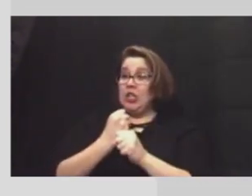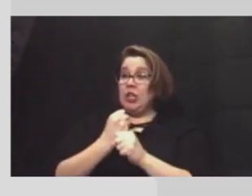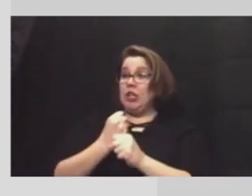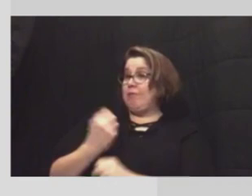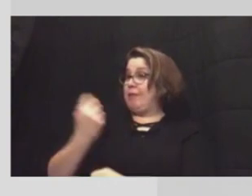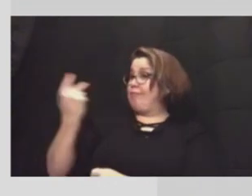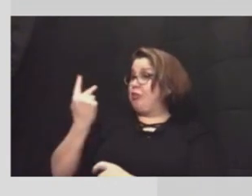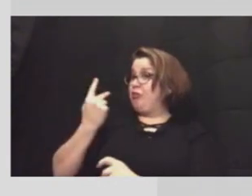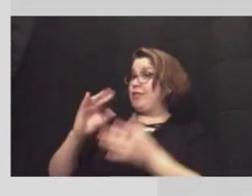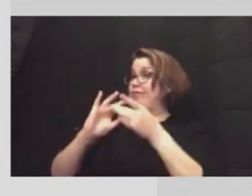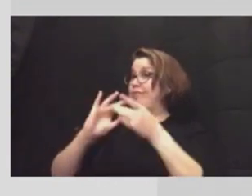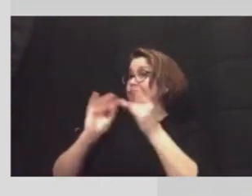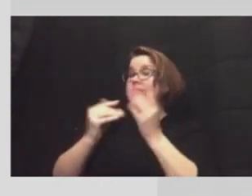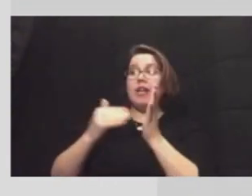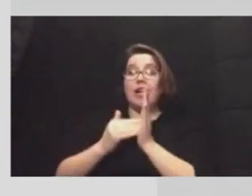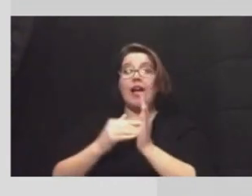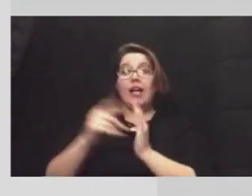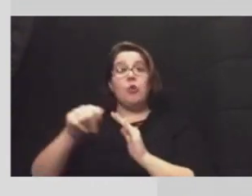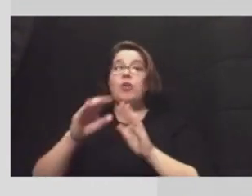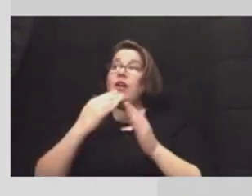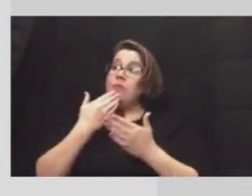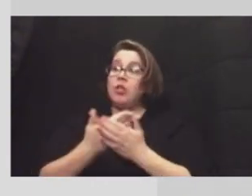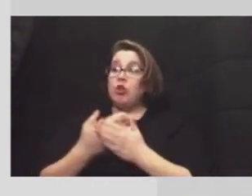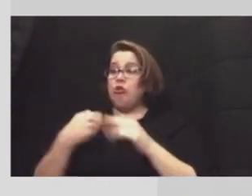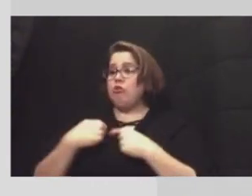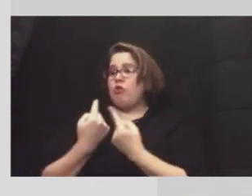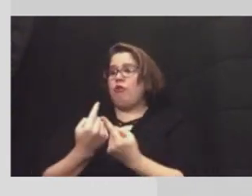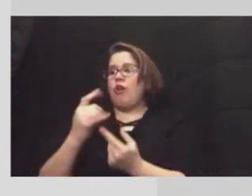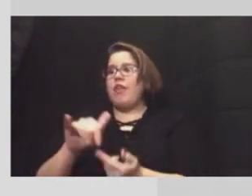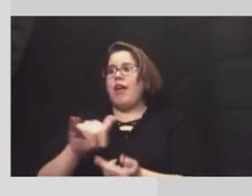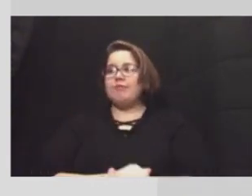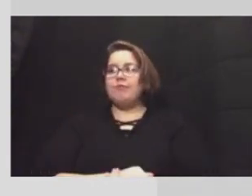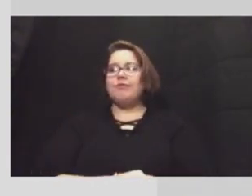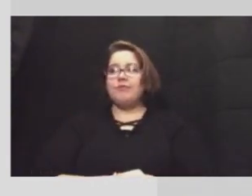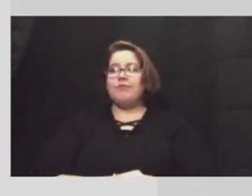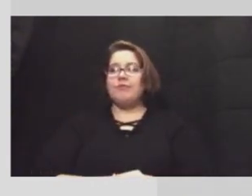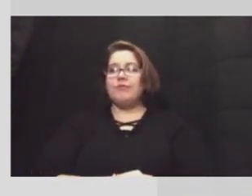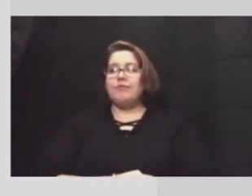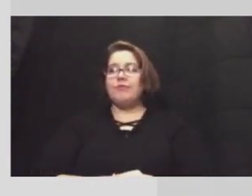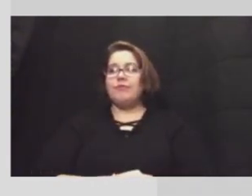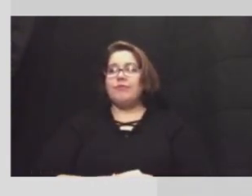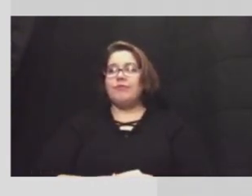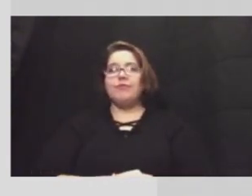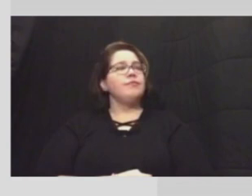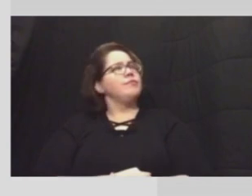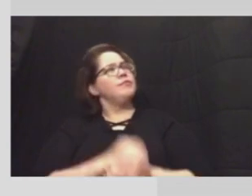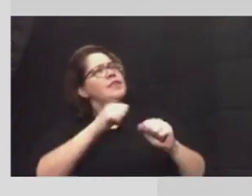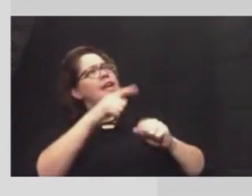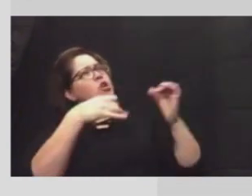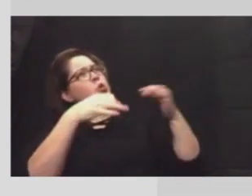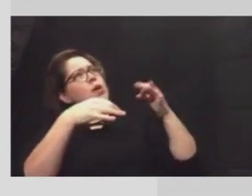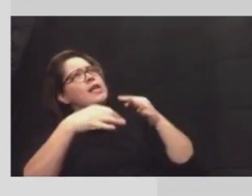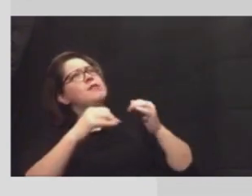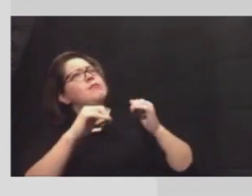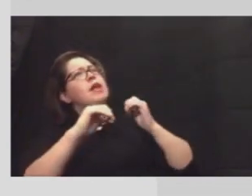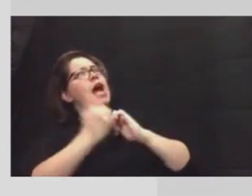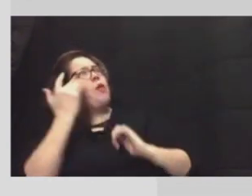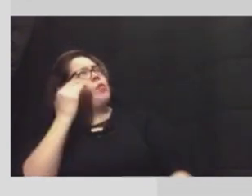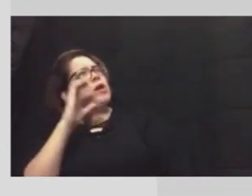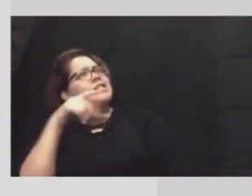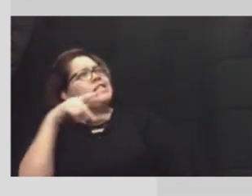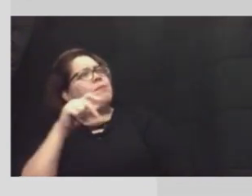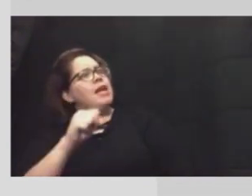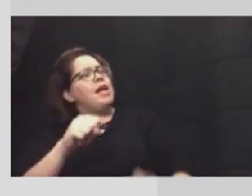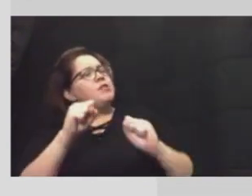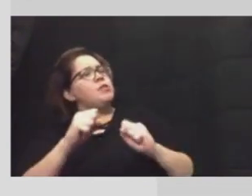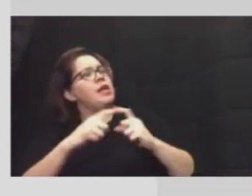have uh so they've been doing a good job uh with that can you explain how and why cps was able